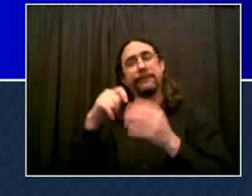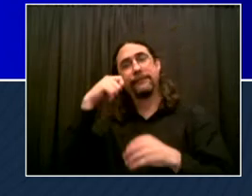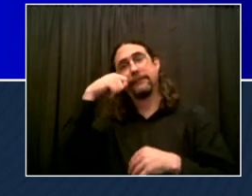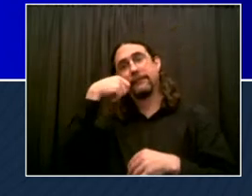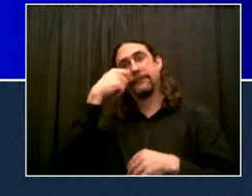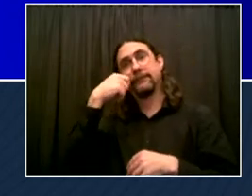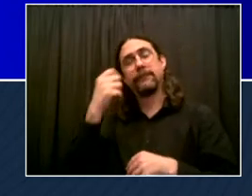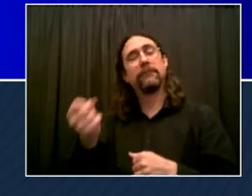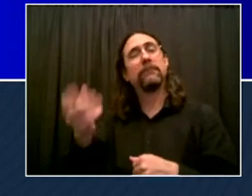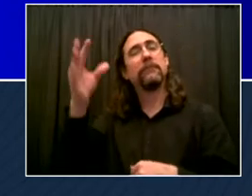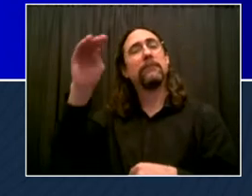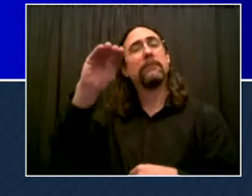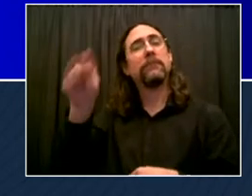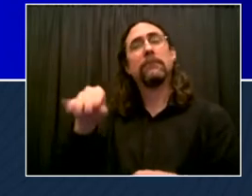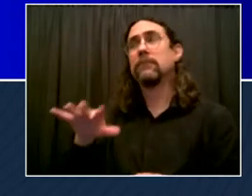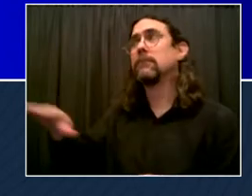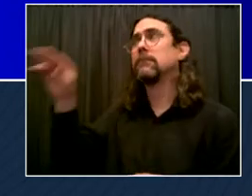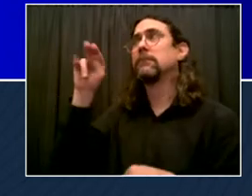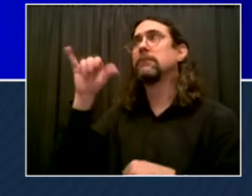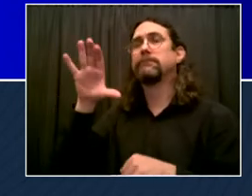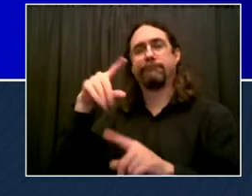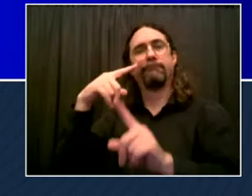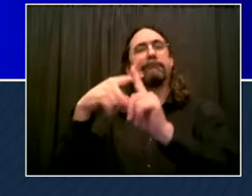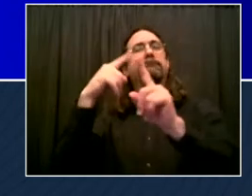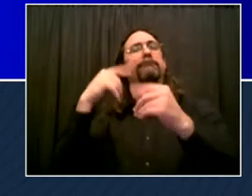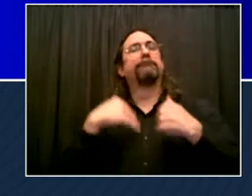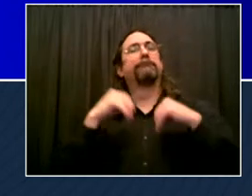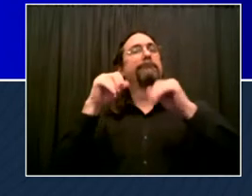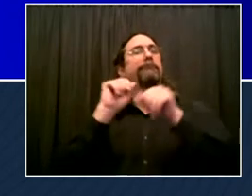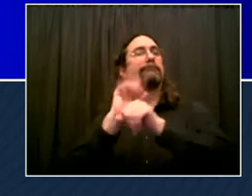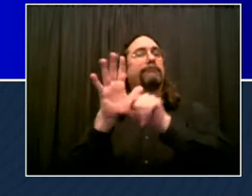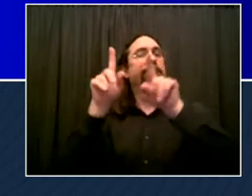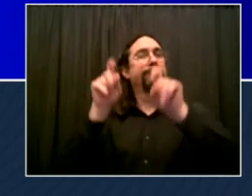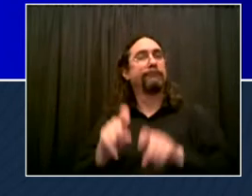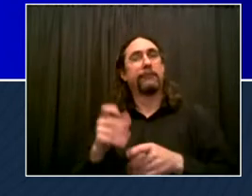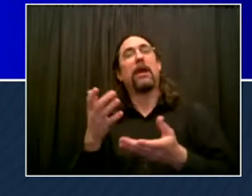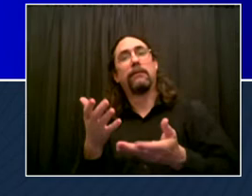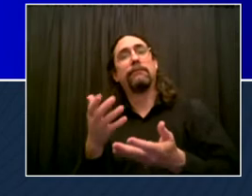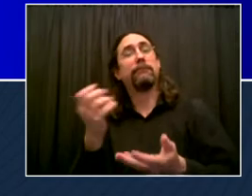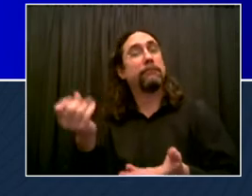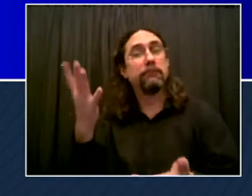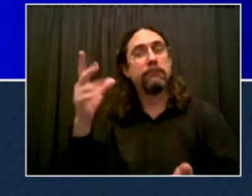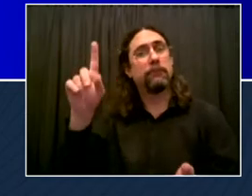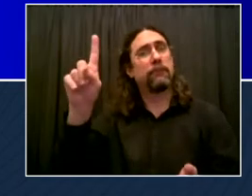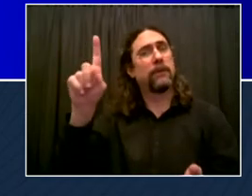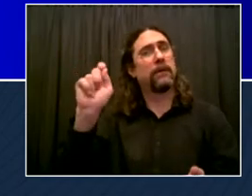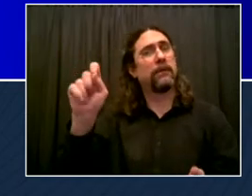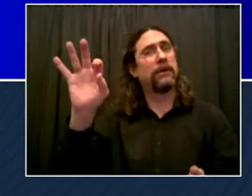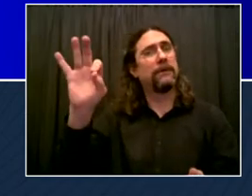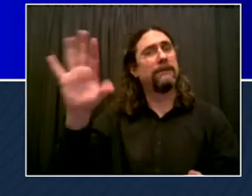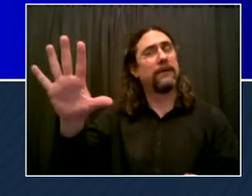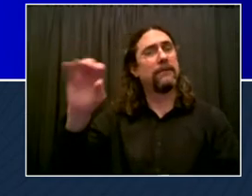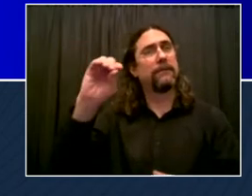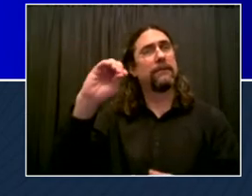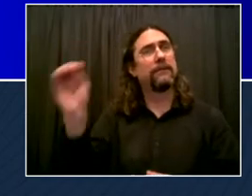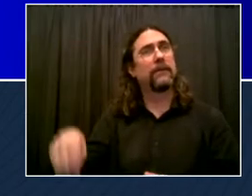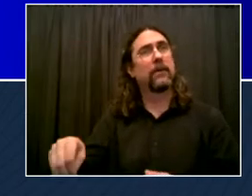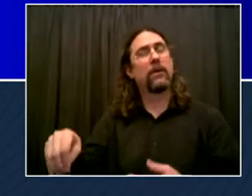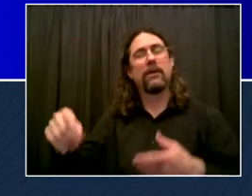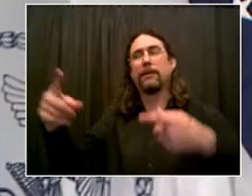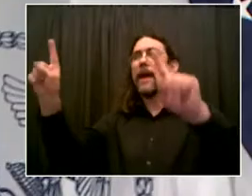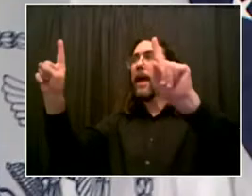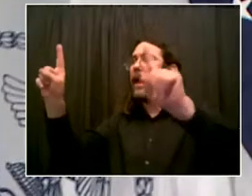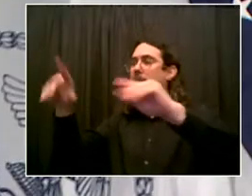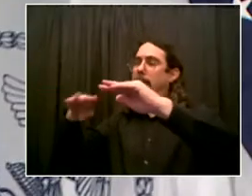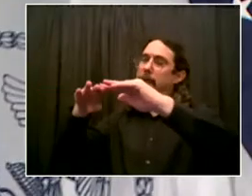-19. Today's report on a seven-day rolling average, 1.95%. So we're under 2% and going south. This is